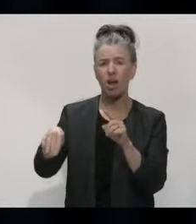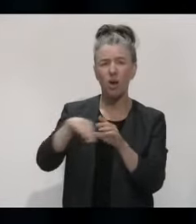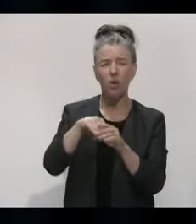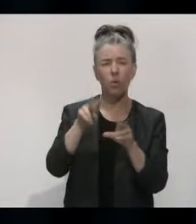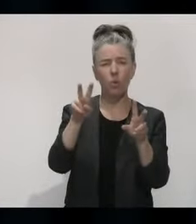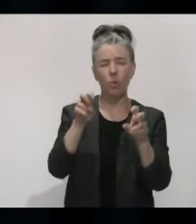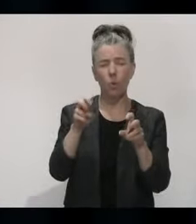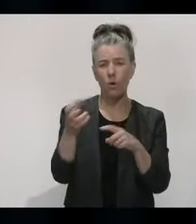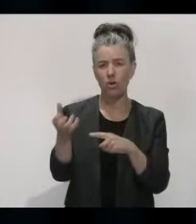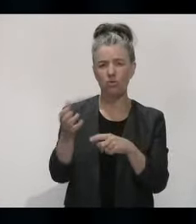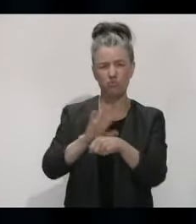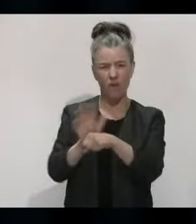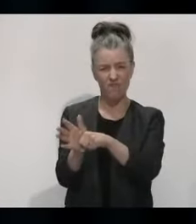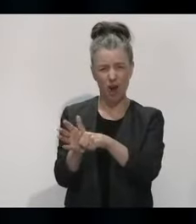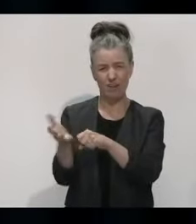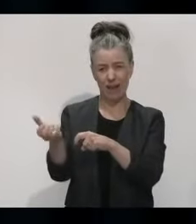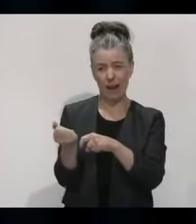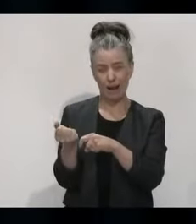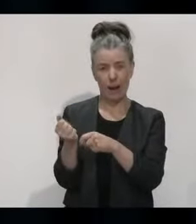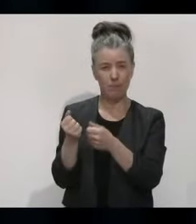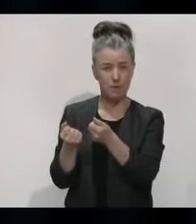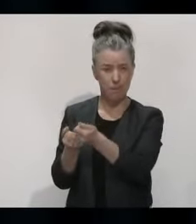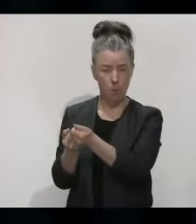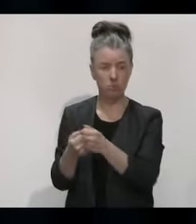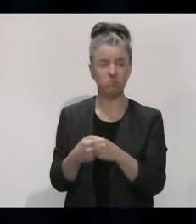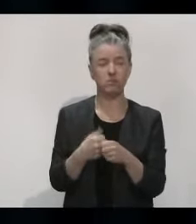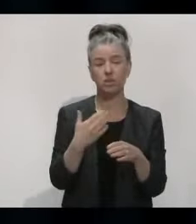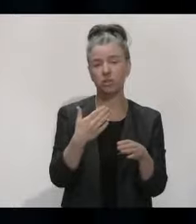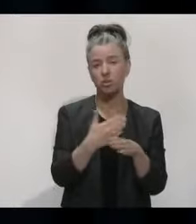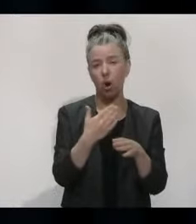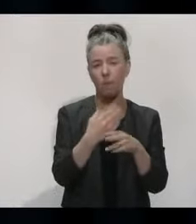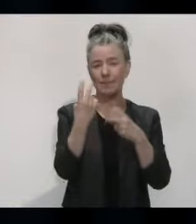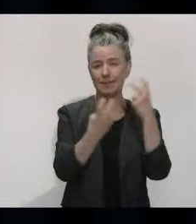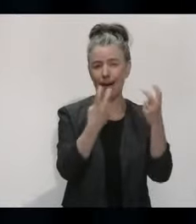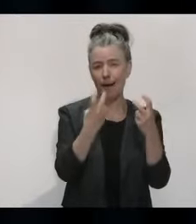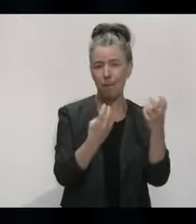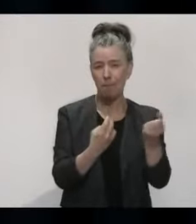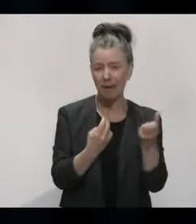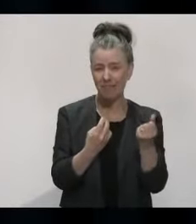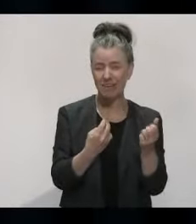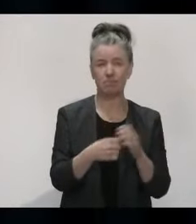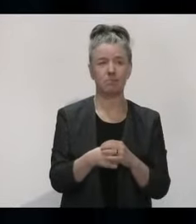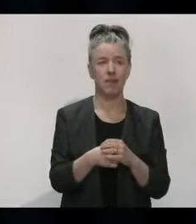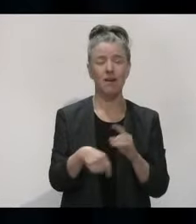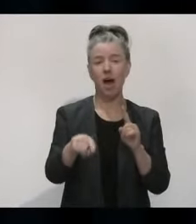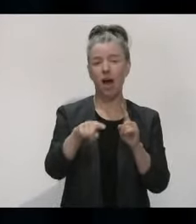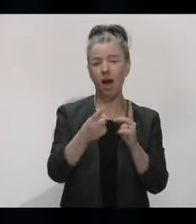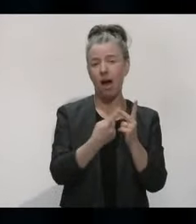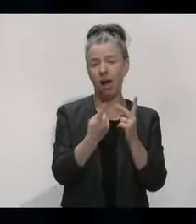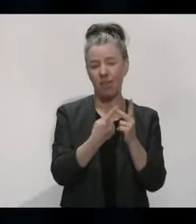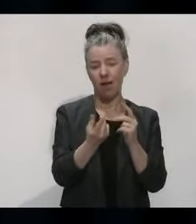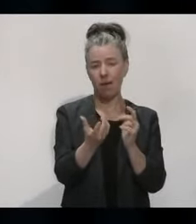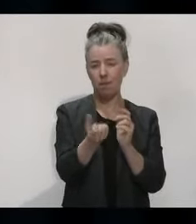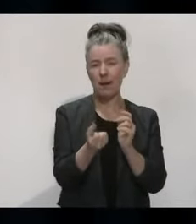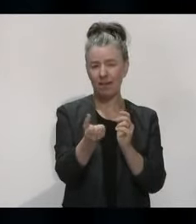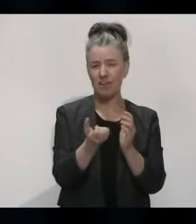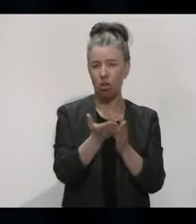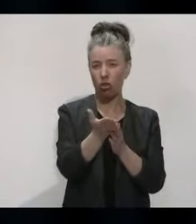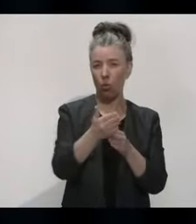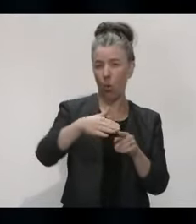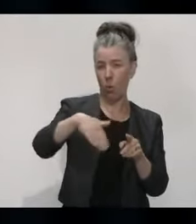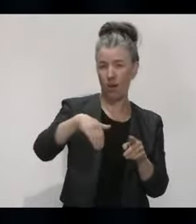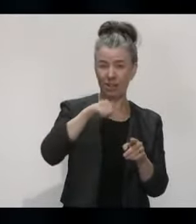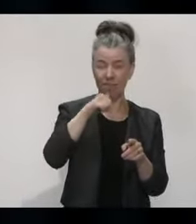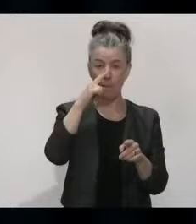payments. Of course, there's the job seeker payments available. And then there are additional hardship grants available through work and income, for example.